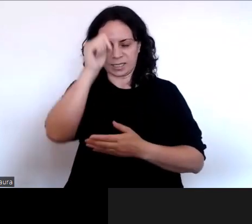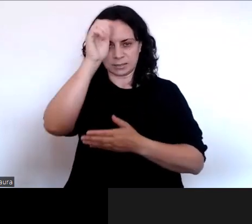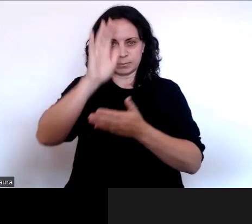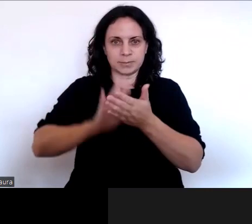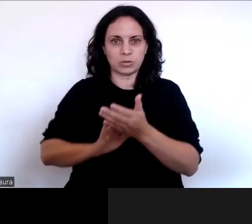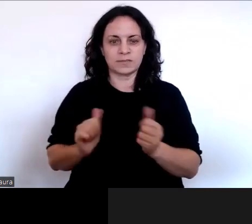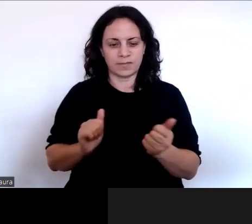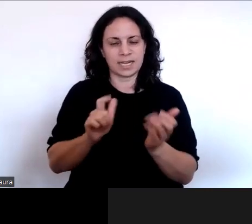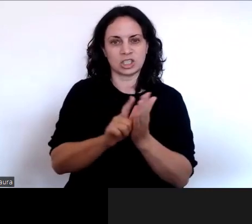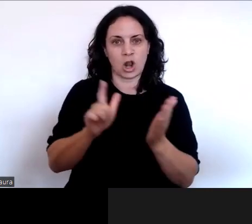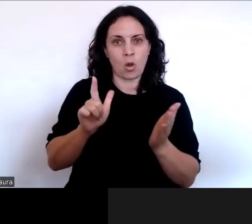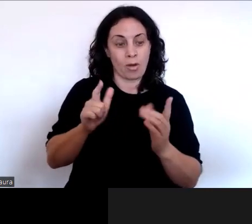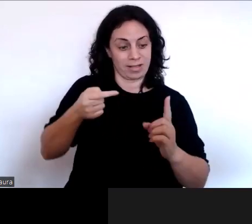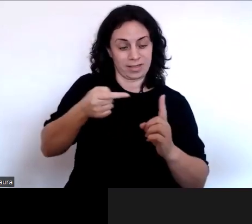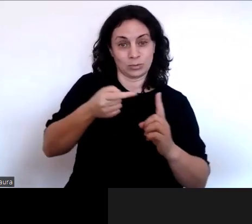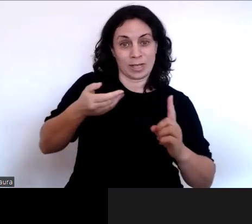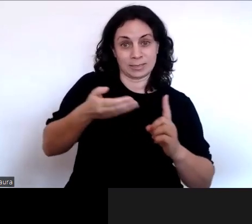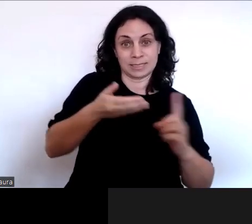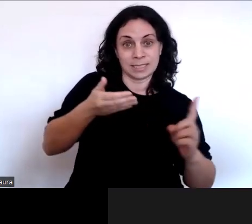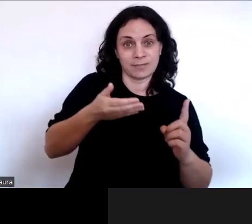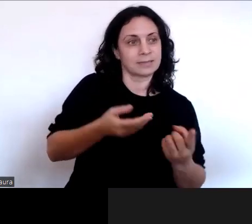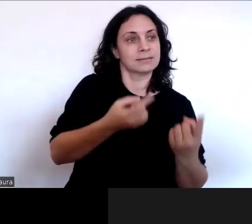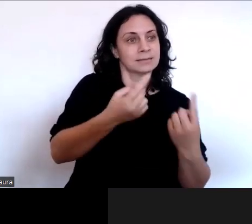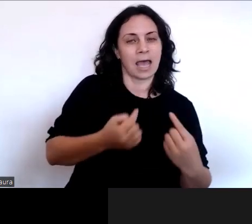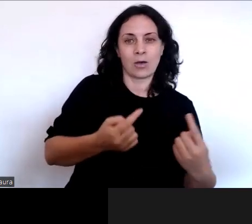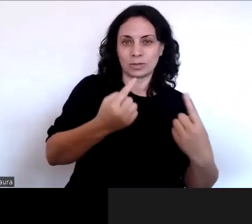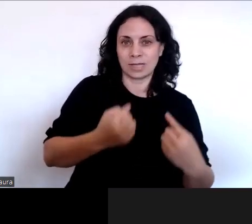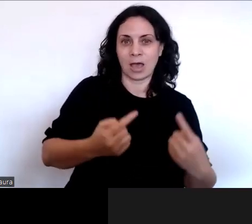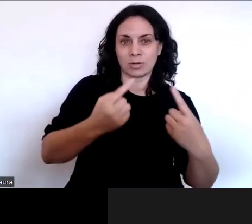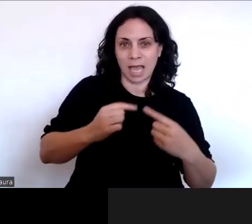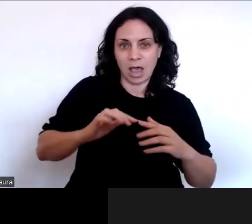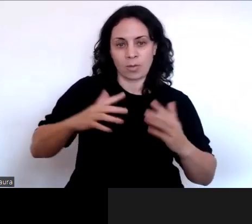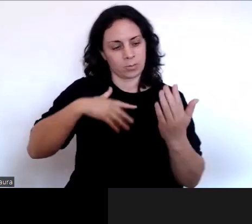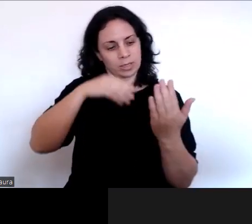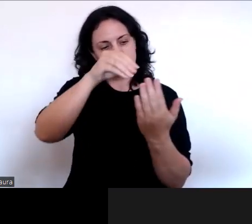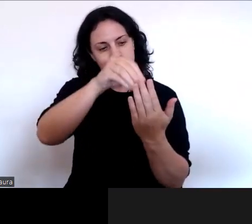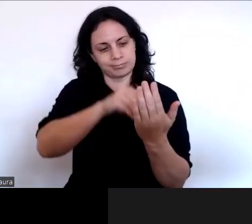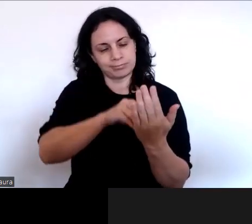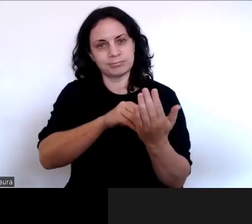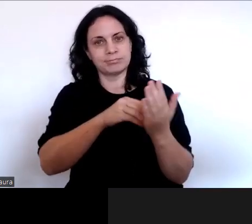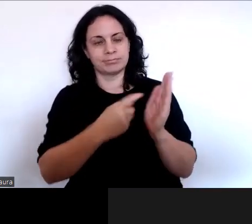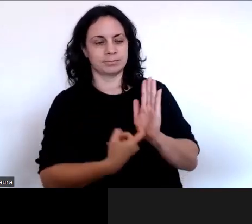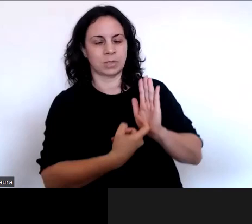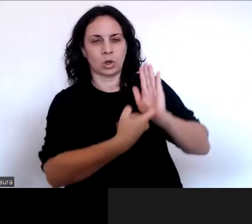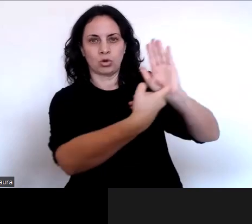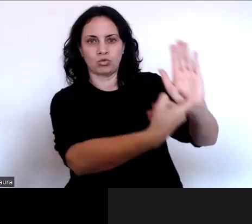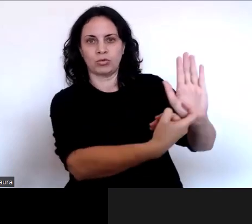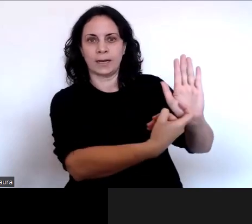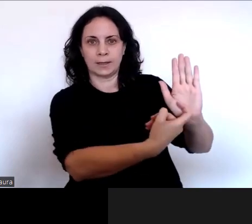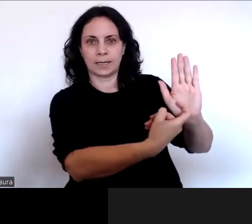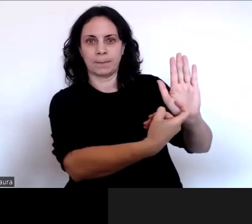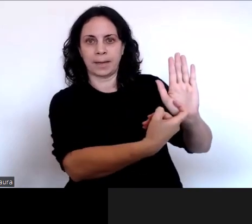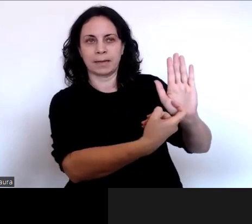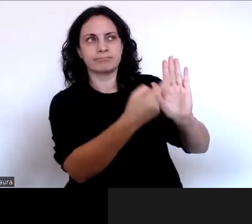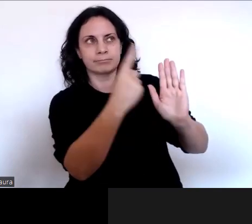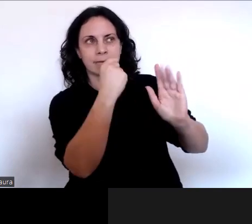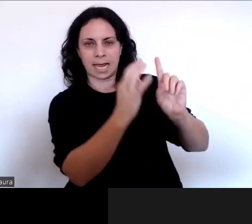reviewing. And then we make recommendations to government on how we think the law should be improved.